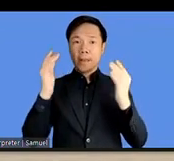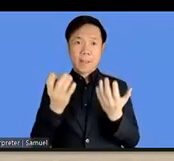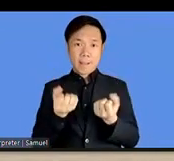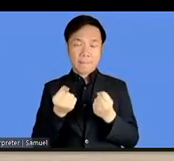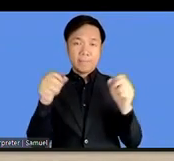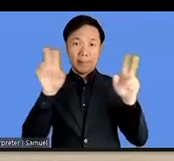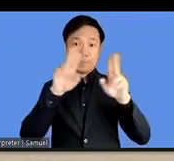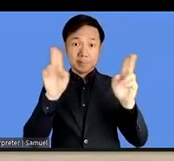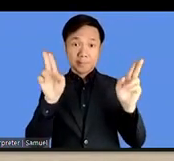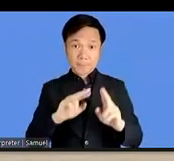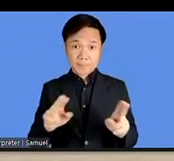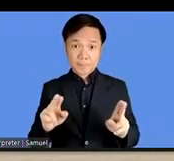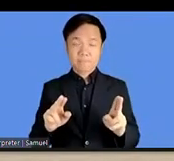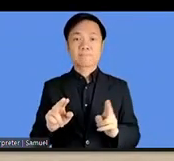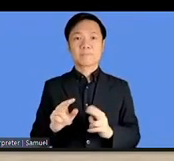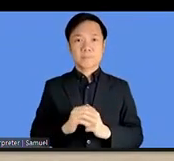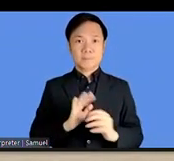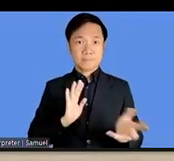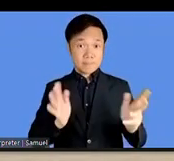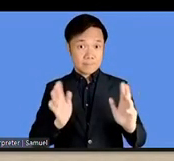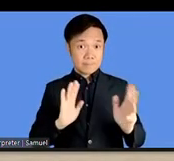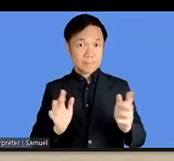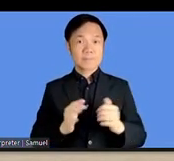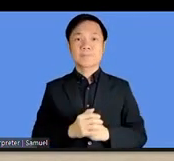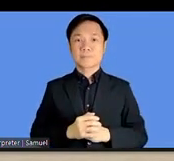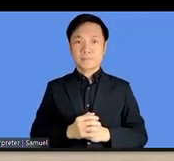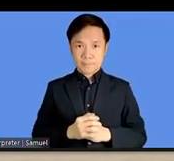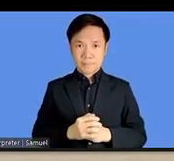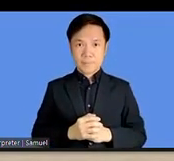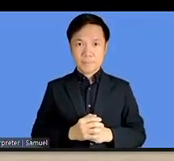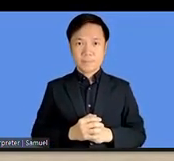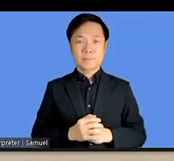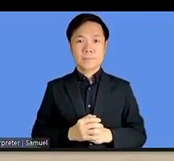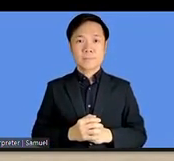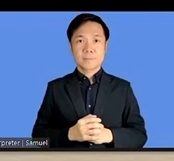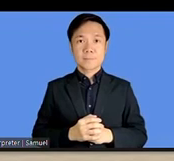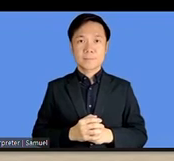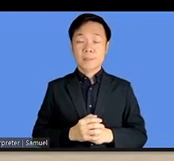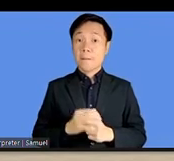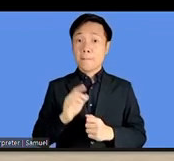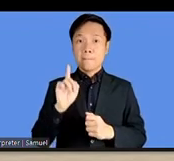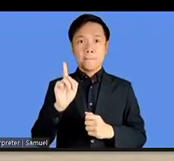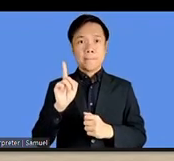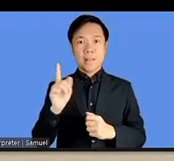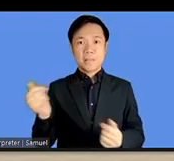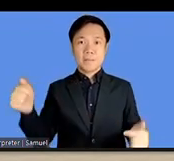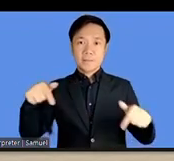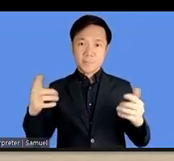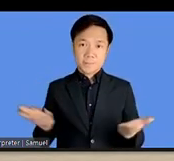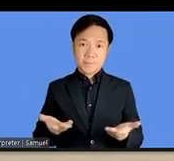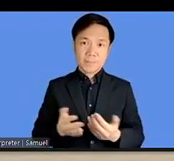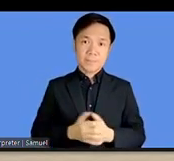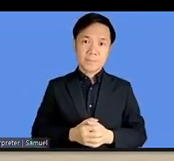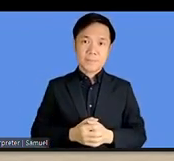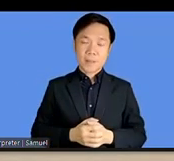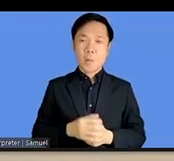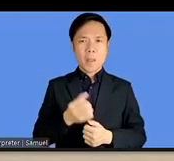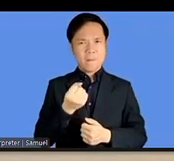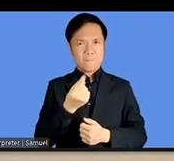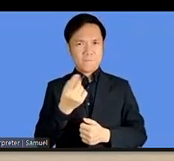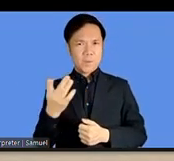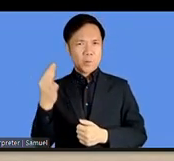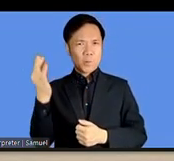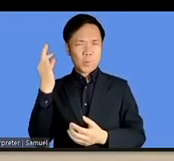language international science but all with regards to on-site accessibility there are number of questions and